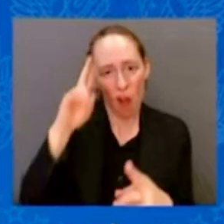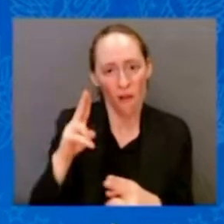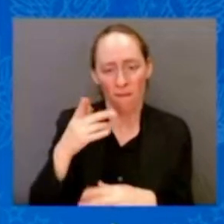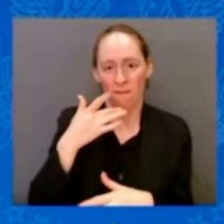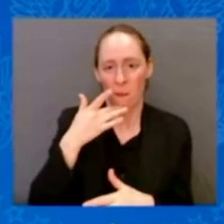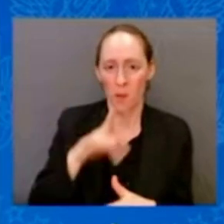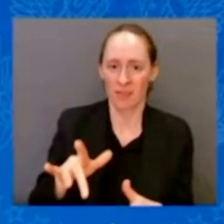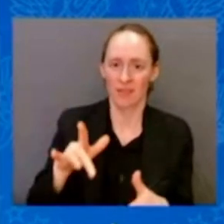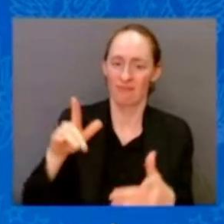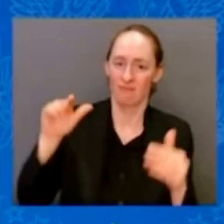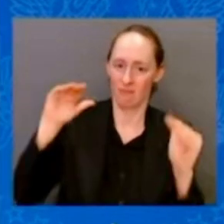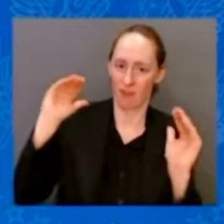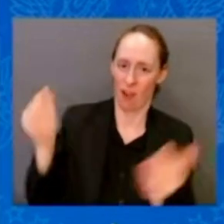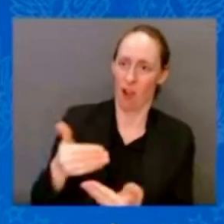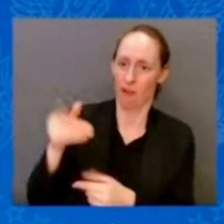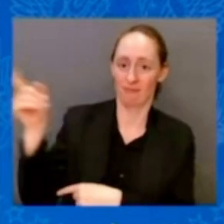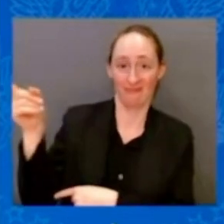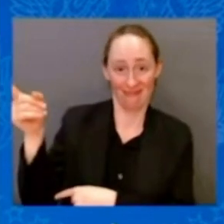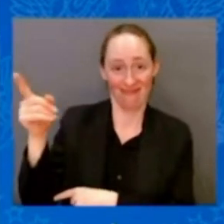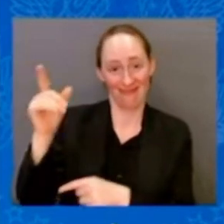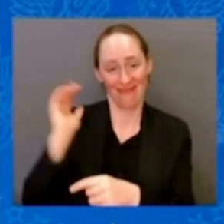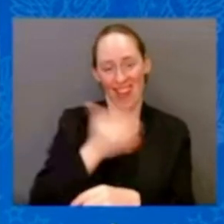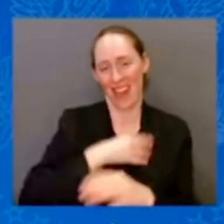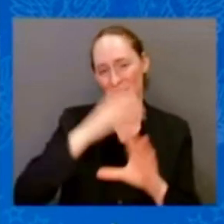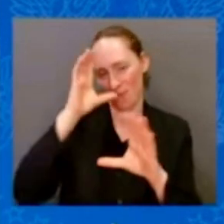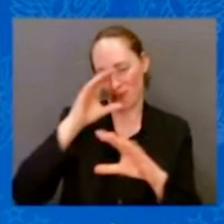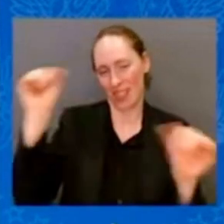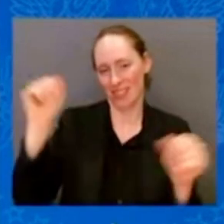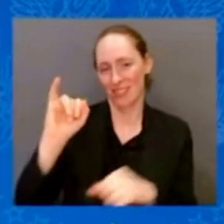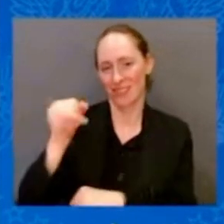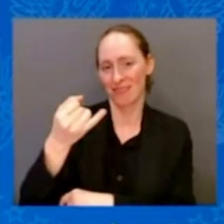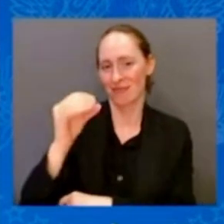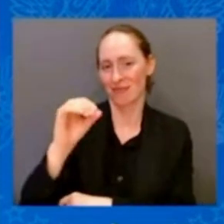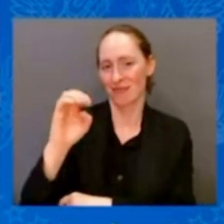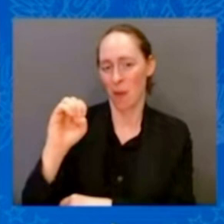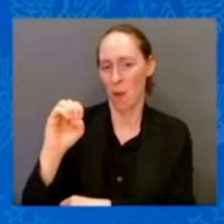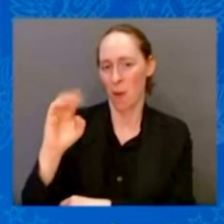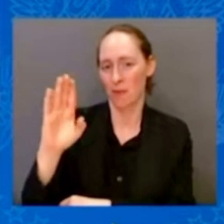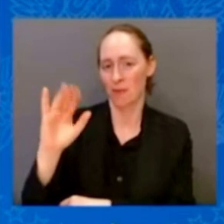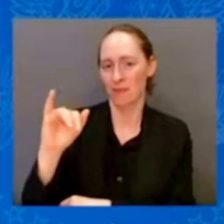Joe Biden. Thank you, Mr. President.